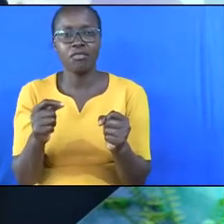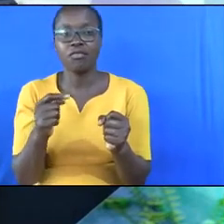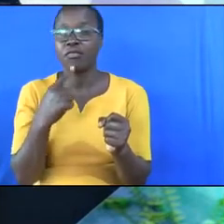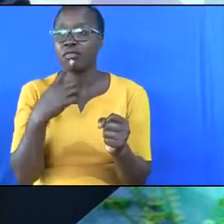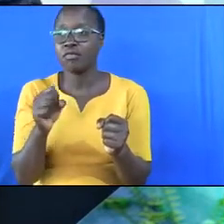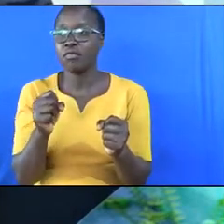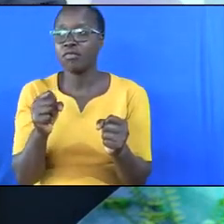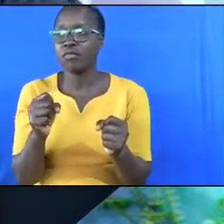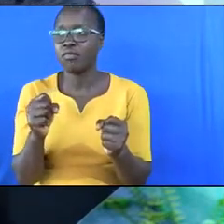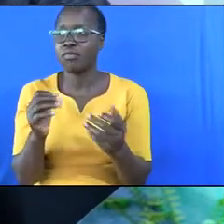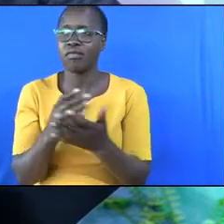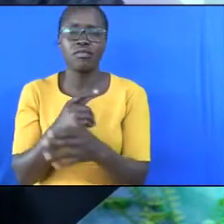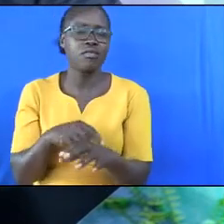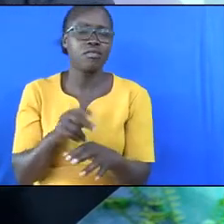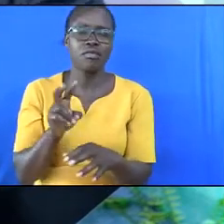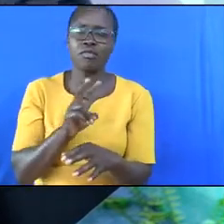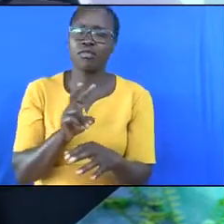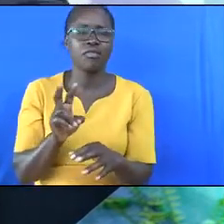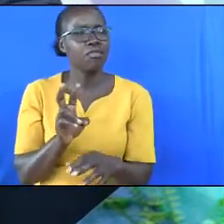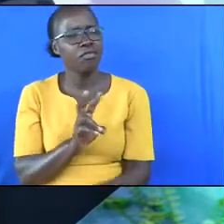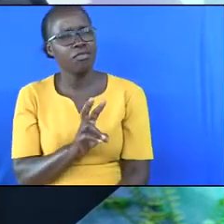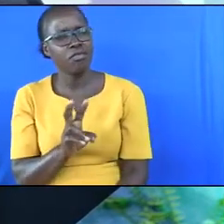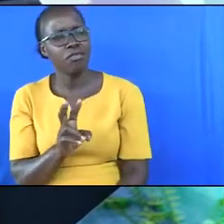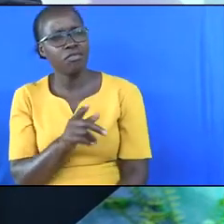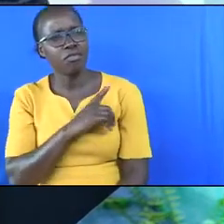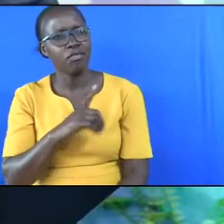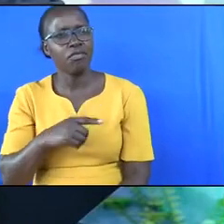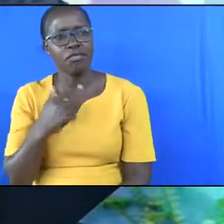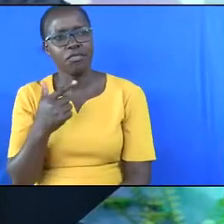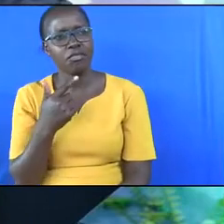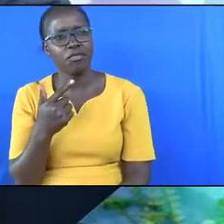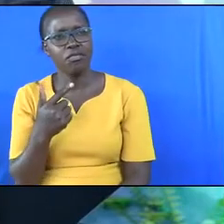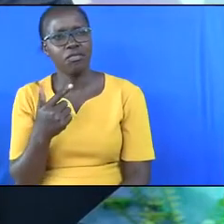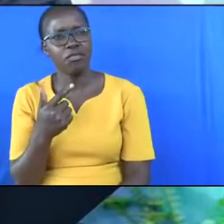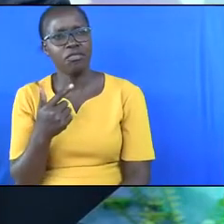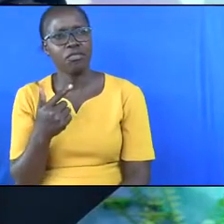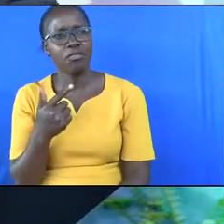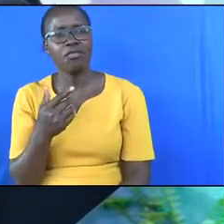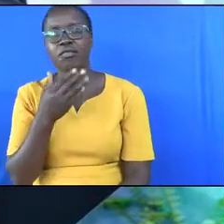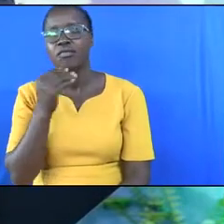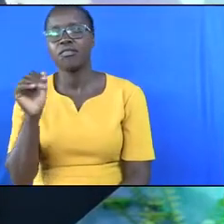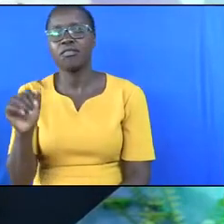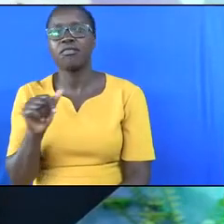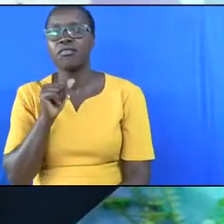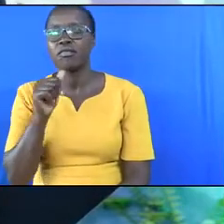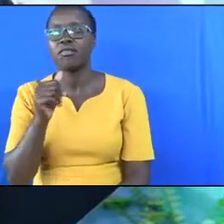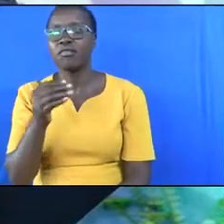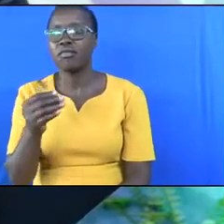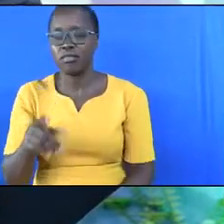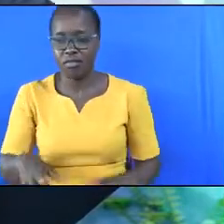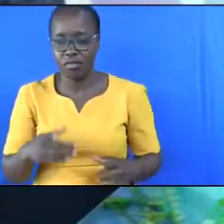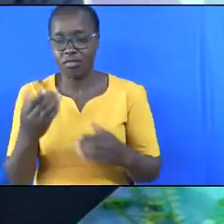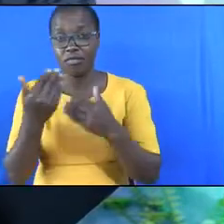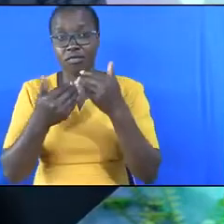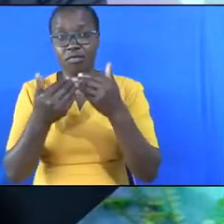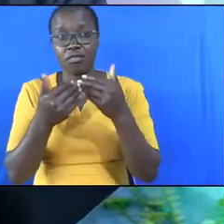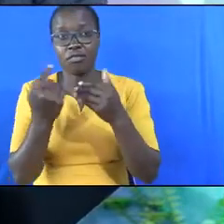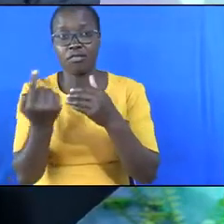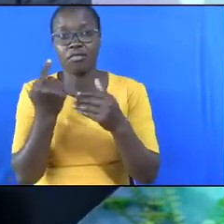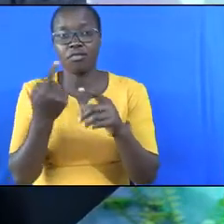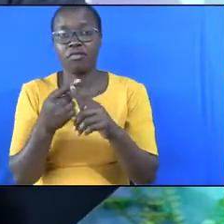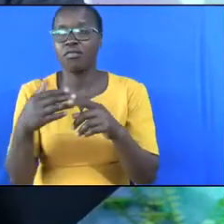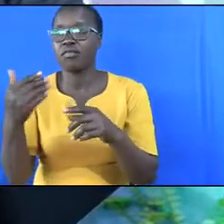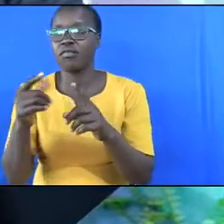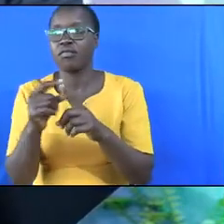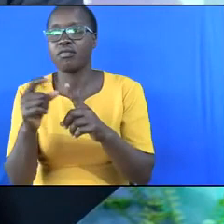stones into bread and eats. And the Lord said in Matthew 4, for man shall not live by bread alone, but the word that